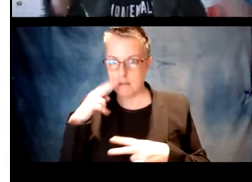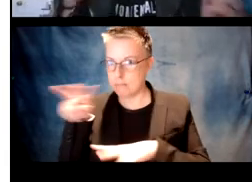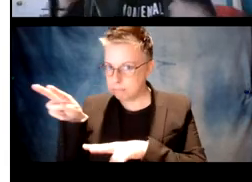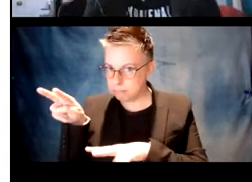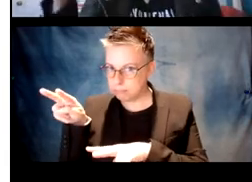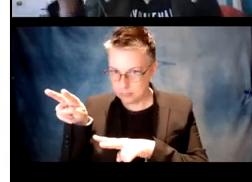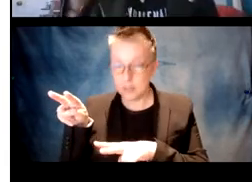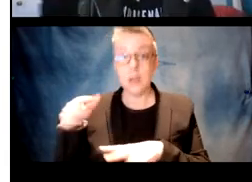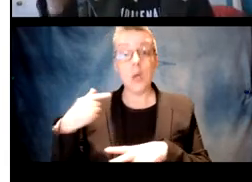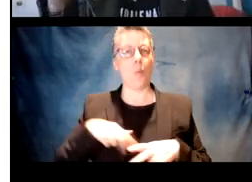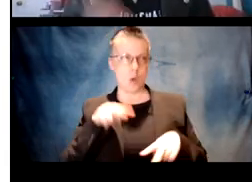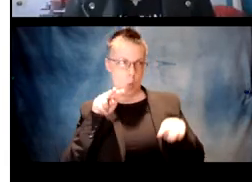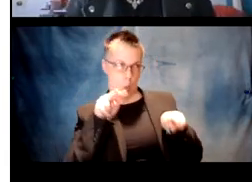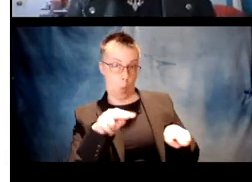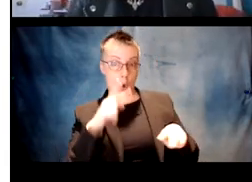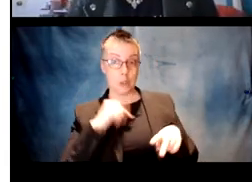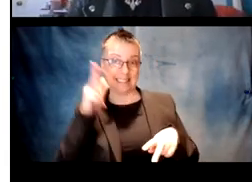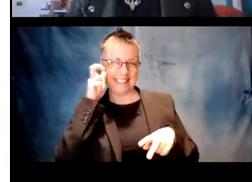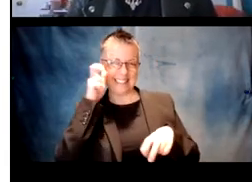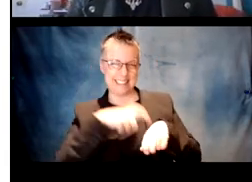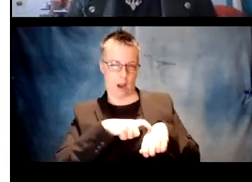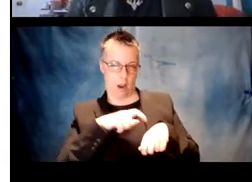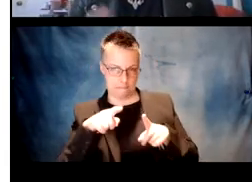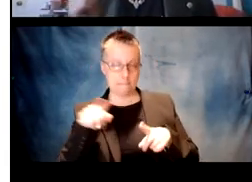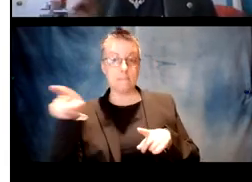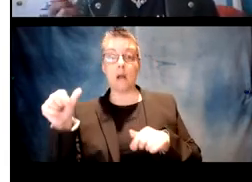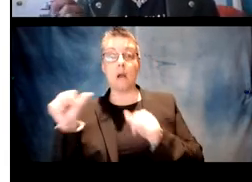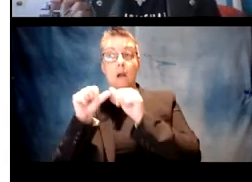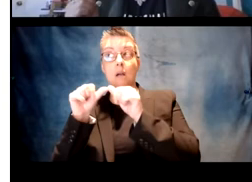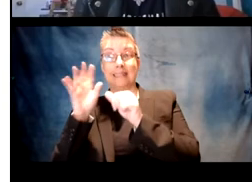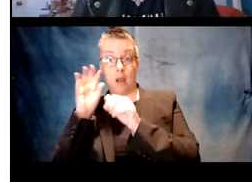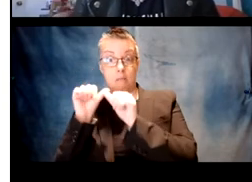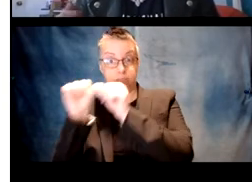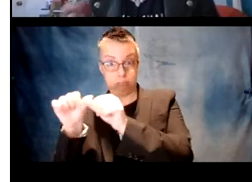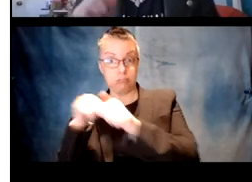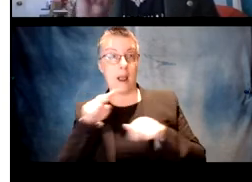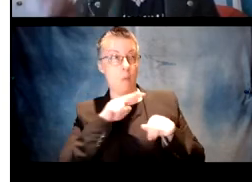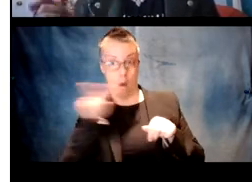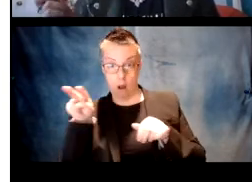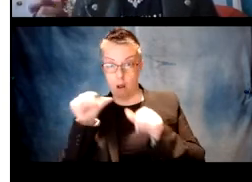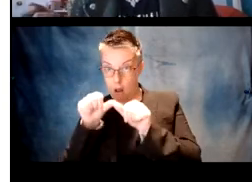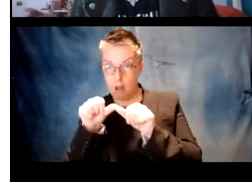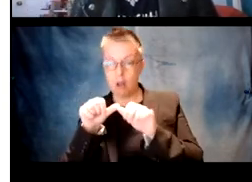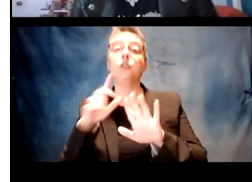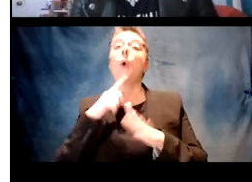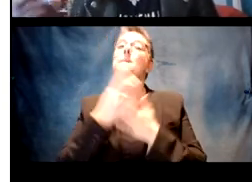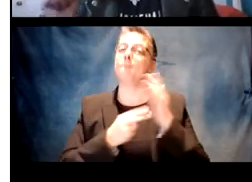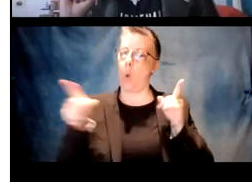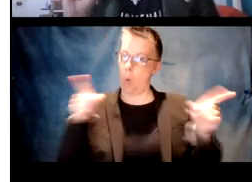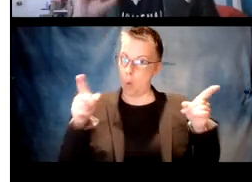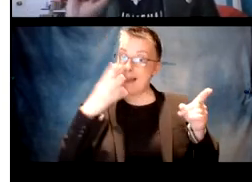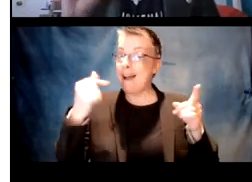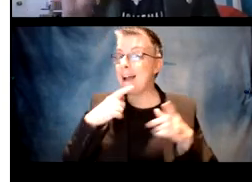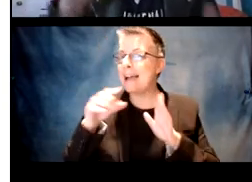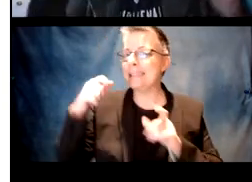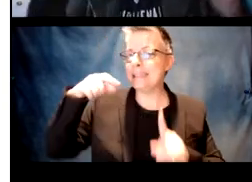to the sounds they'll look the direction. And what we do is we measure the listening time to the stimuli. And the reason